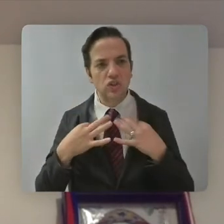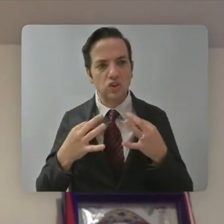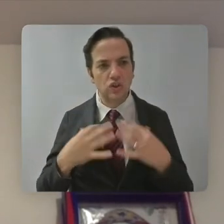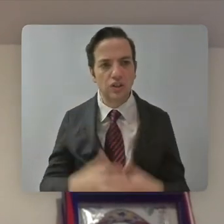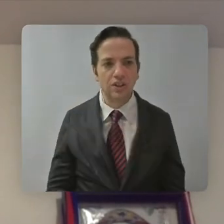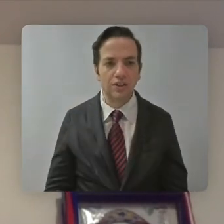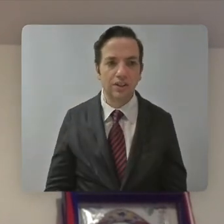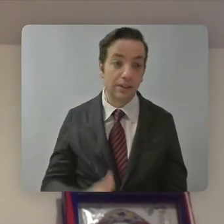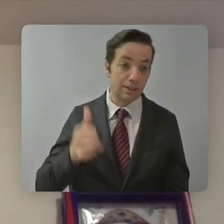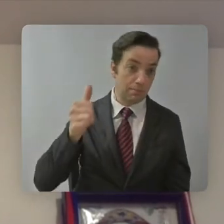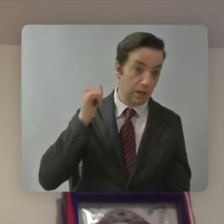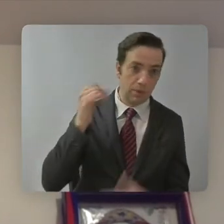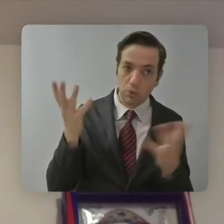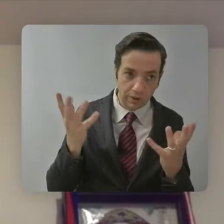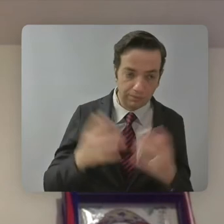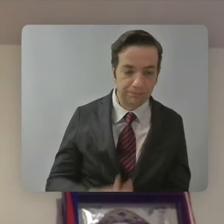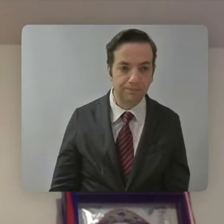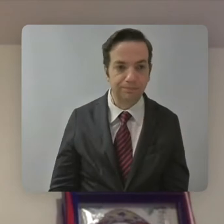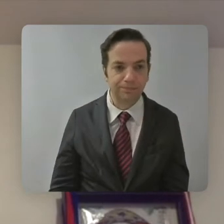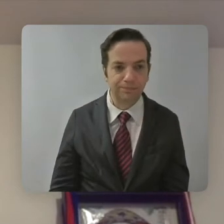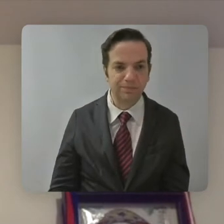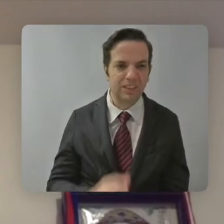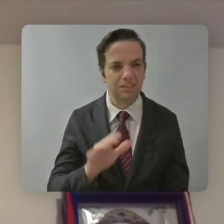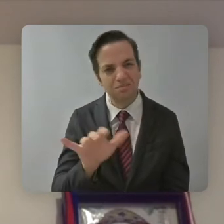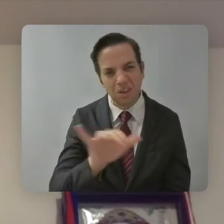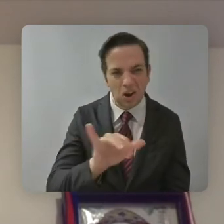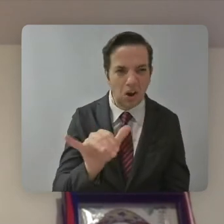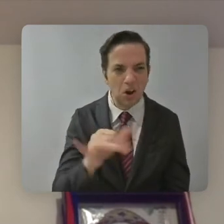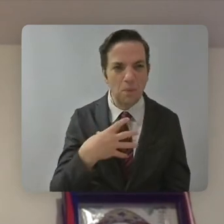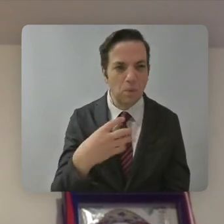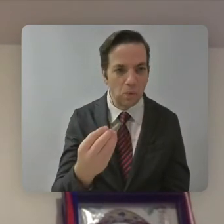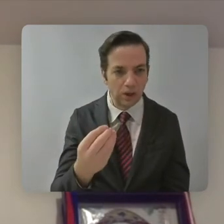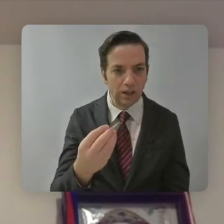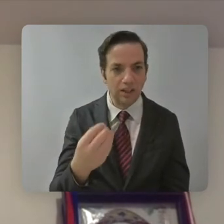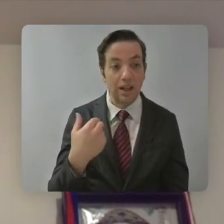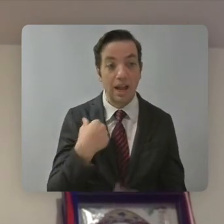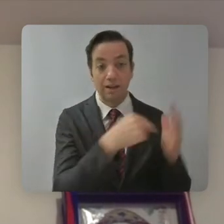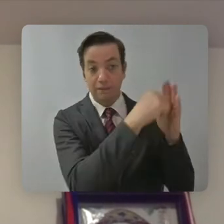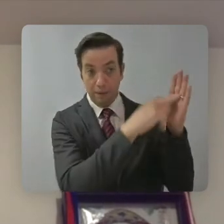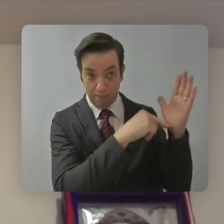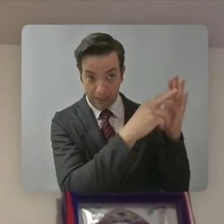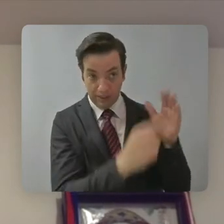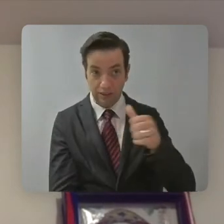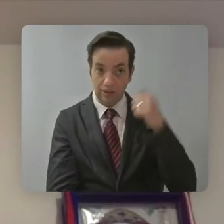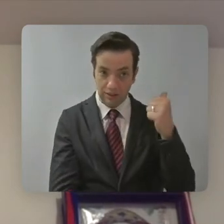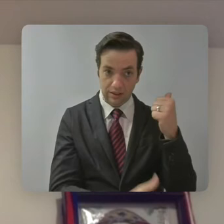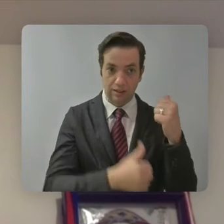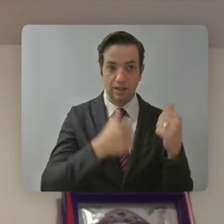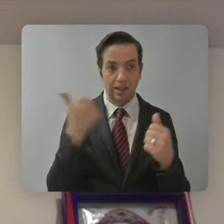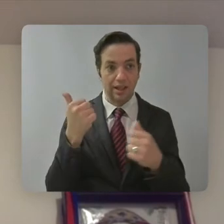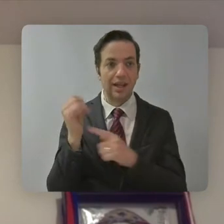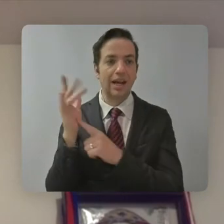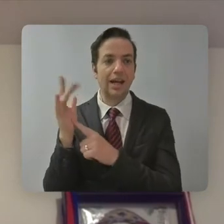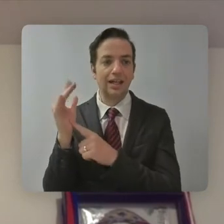behind me is a beige wall with a painting on one side and a candle holder on